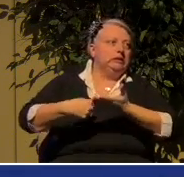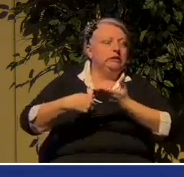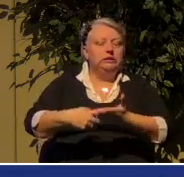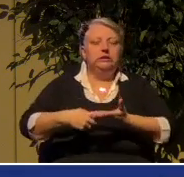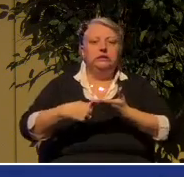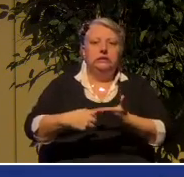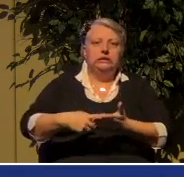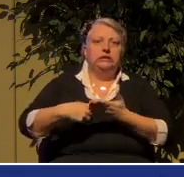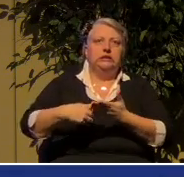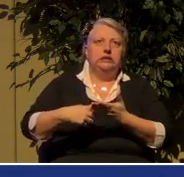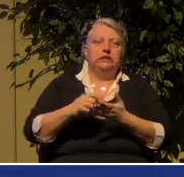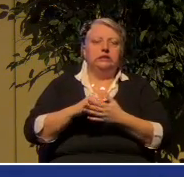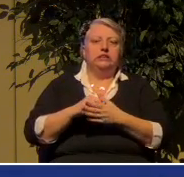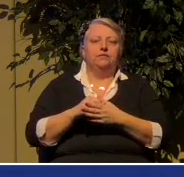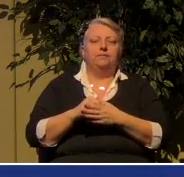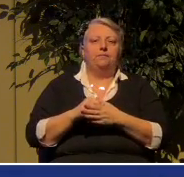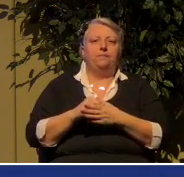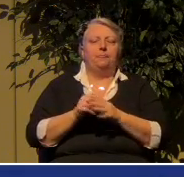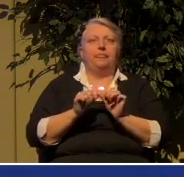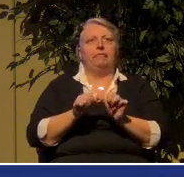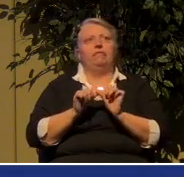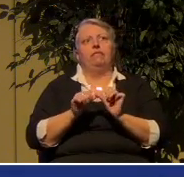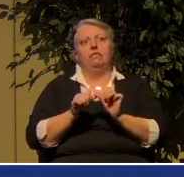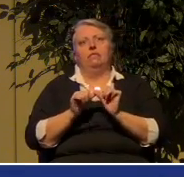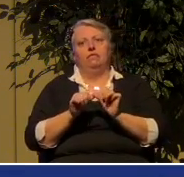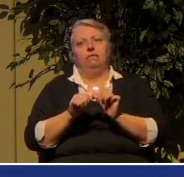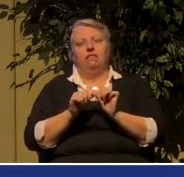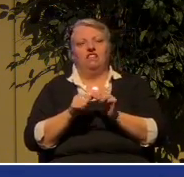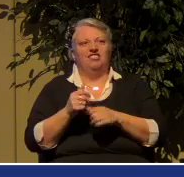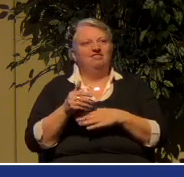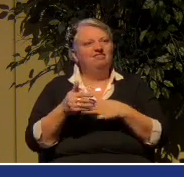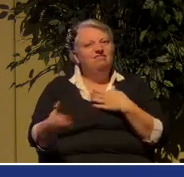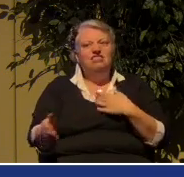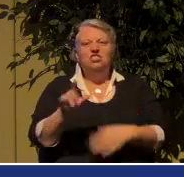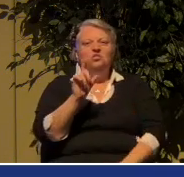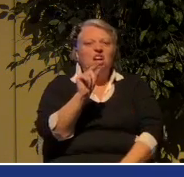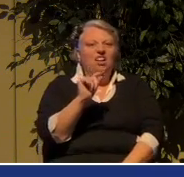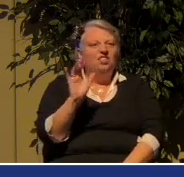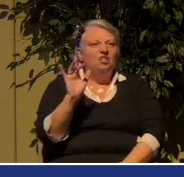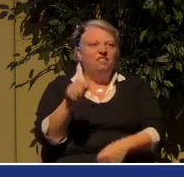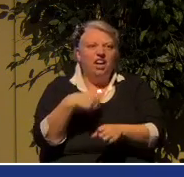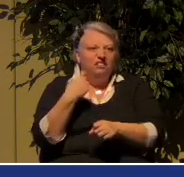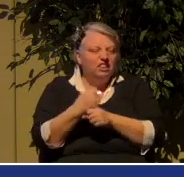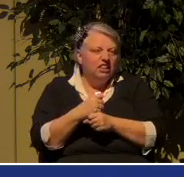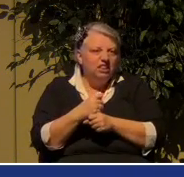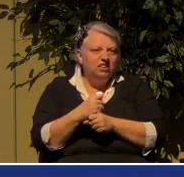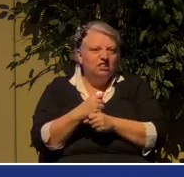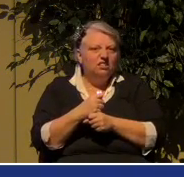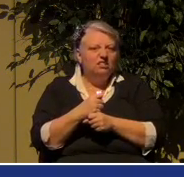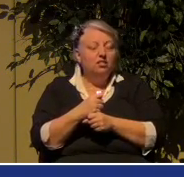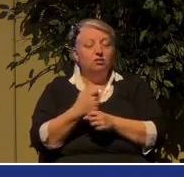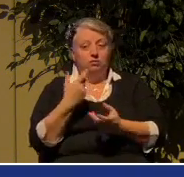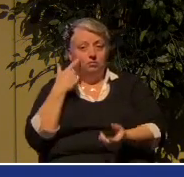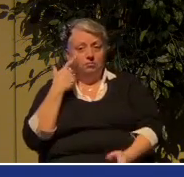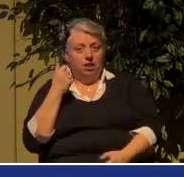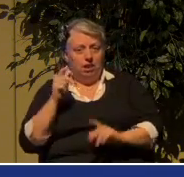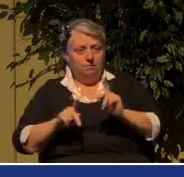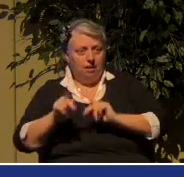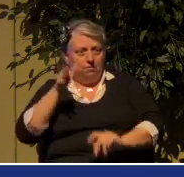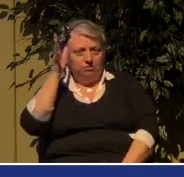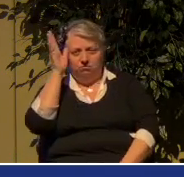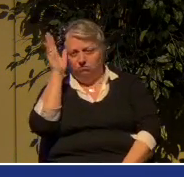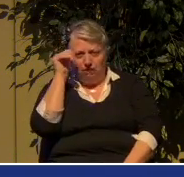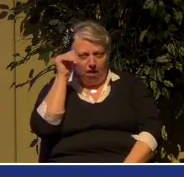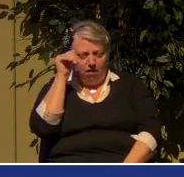maybe too strong a word, but carried on for a good 20 or 25 years, not because people were stubborn